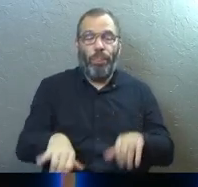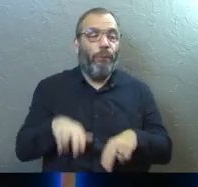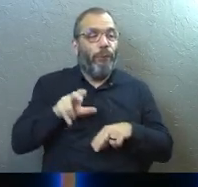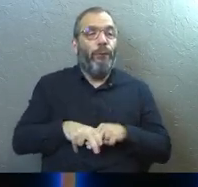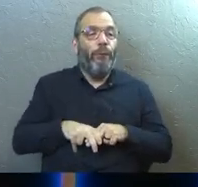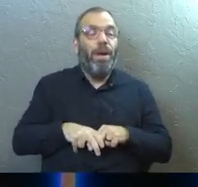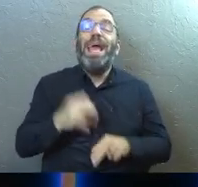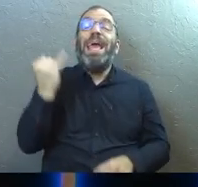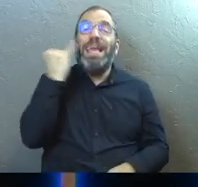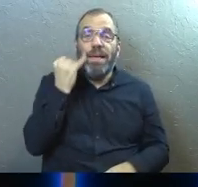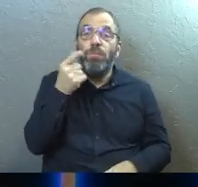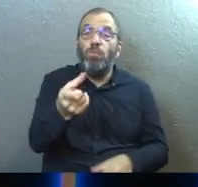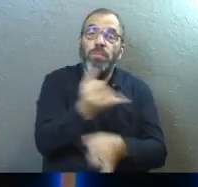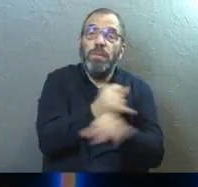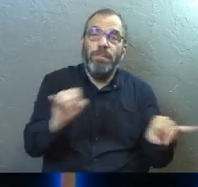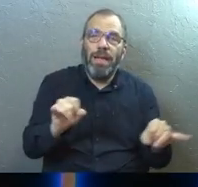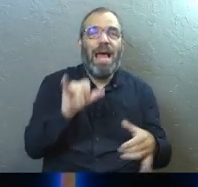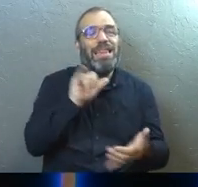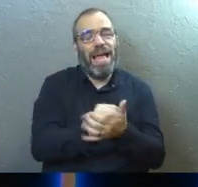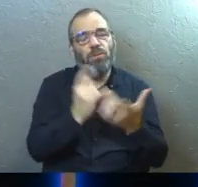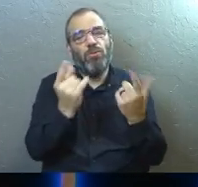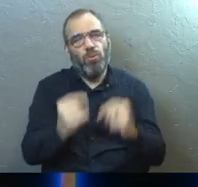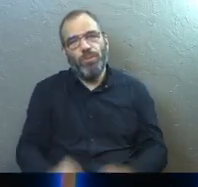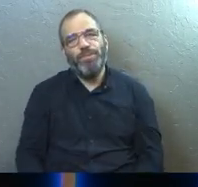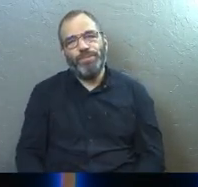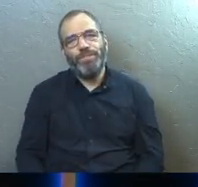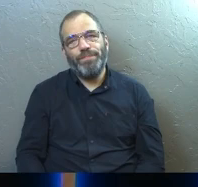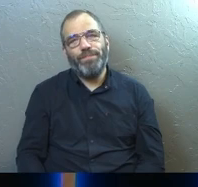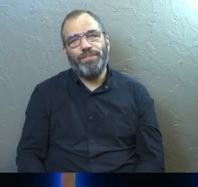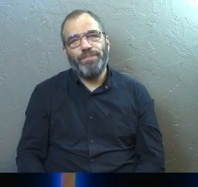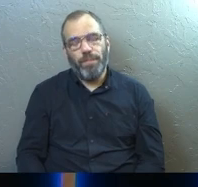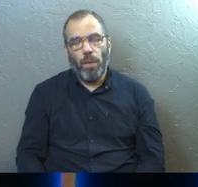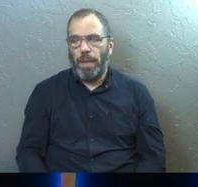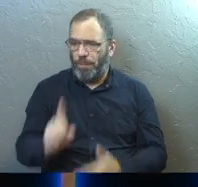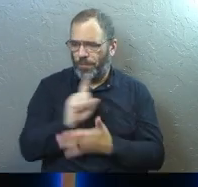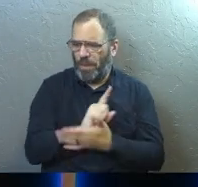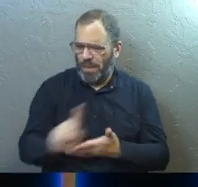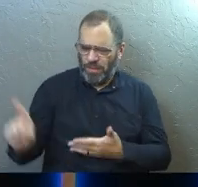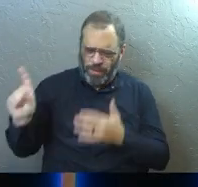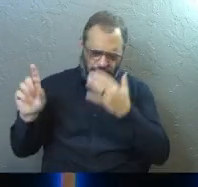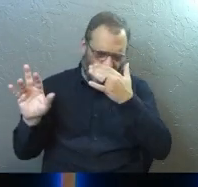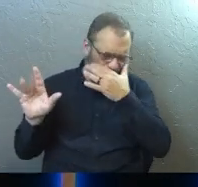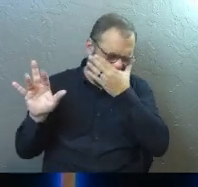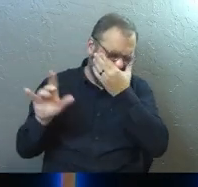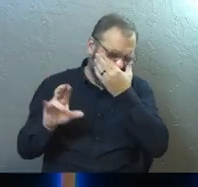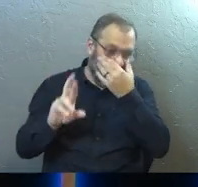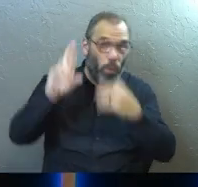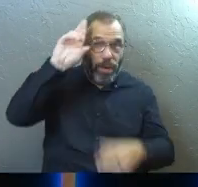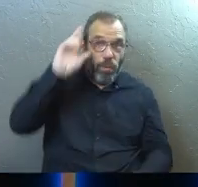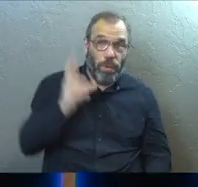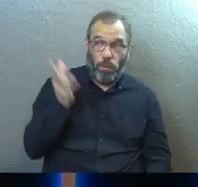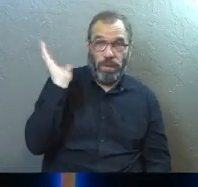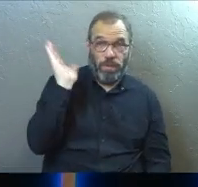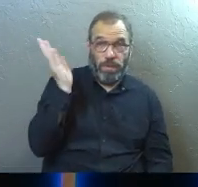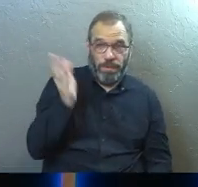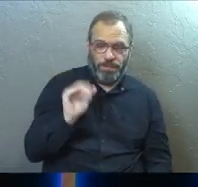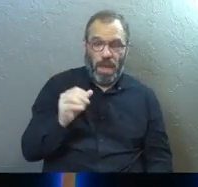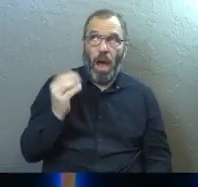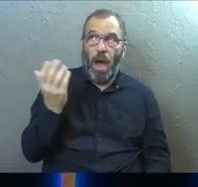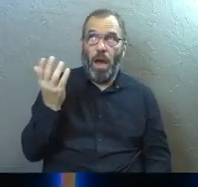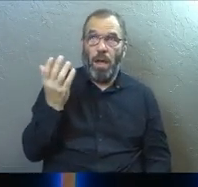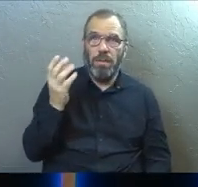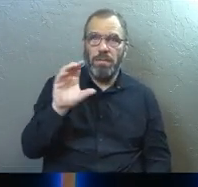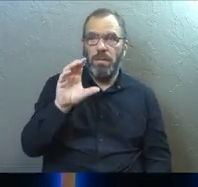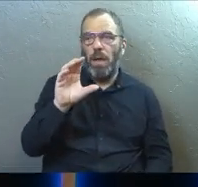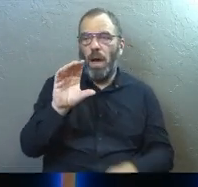If left to ourselves, that's what we would do. Last week, when Ricky was giving his message, again, on